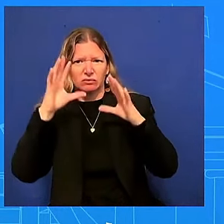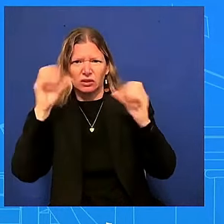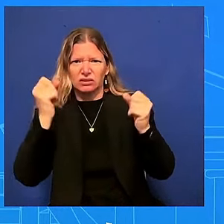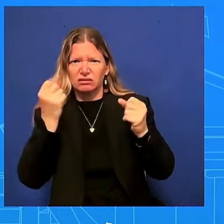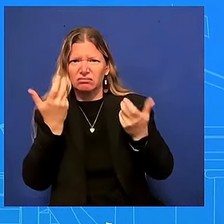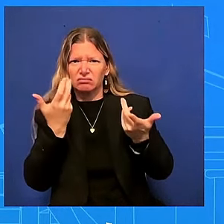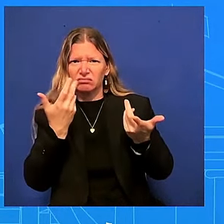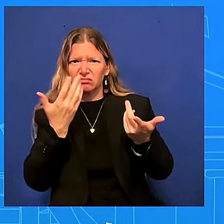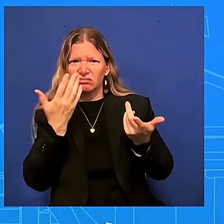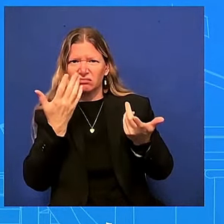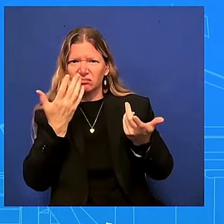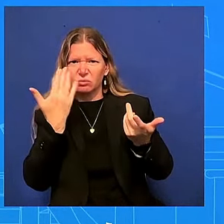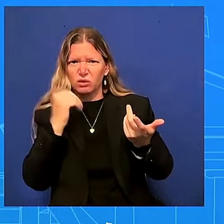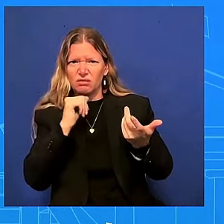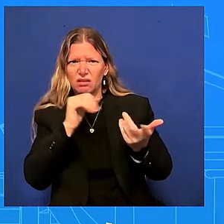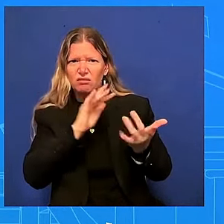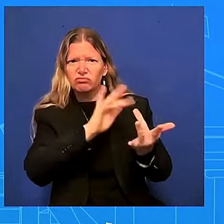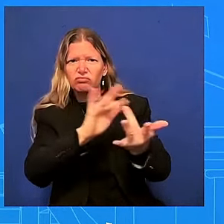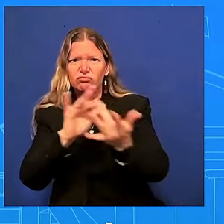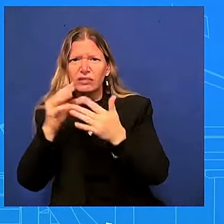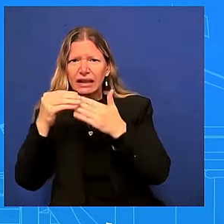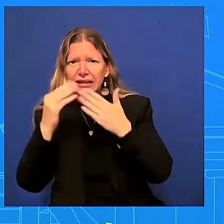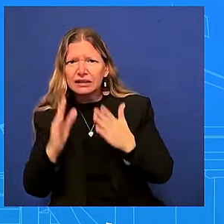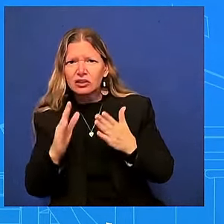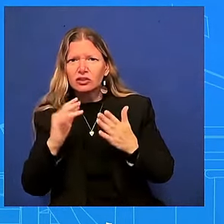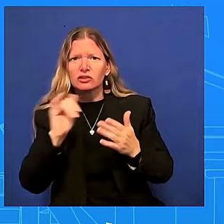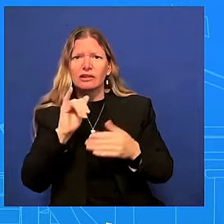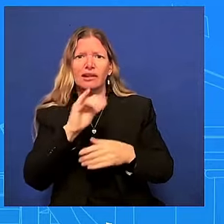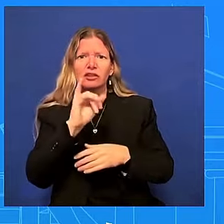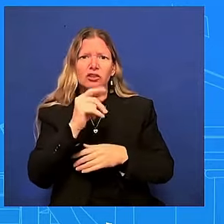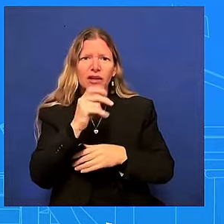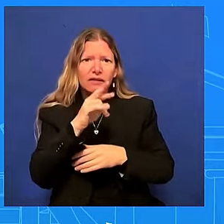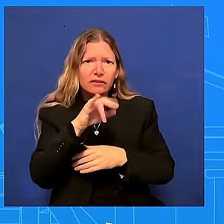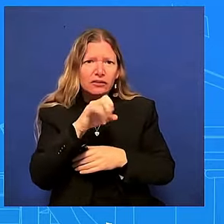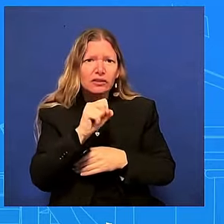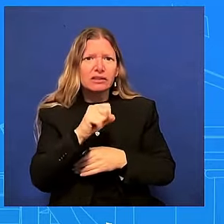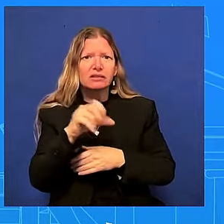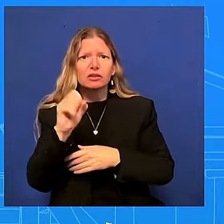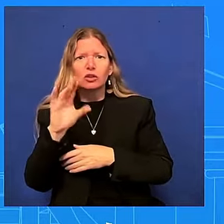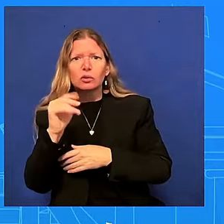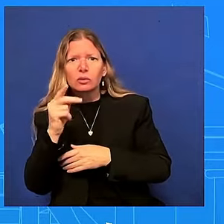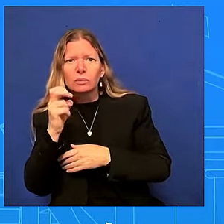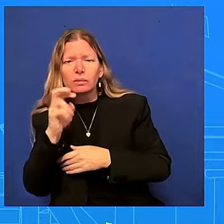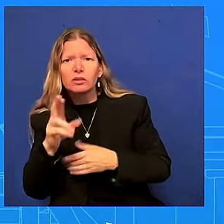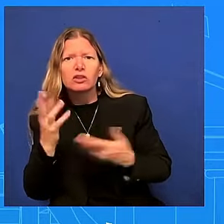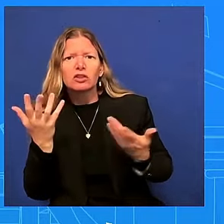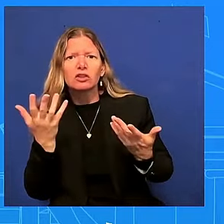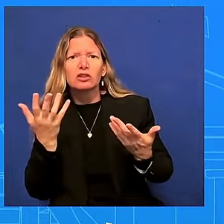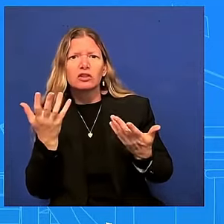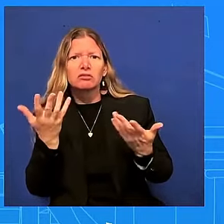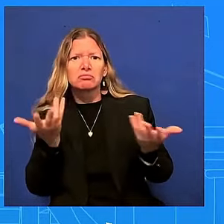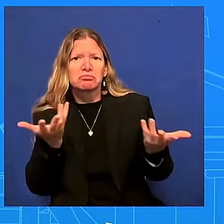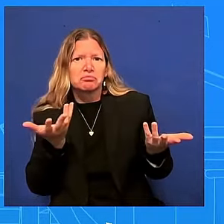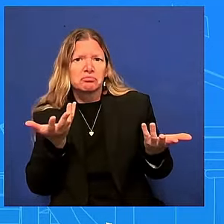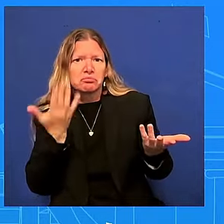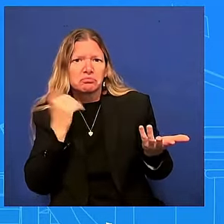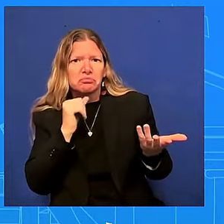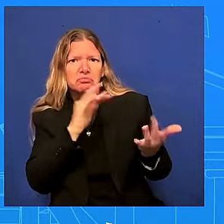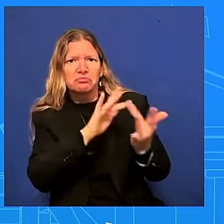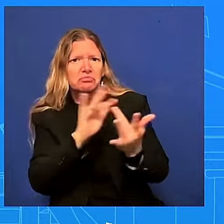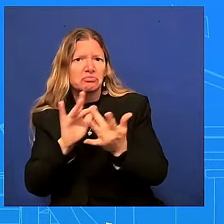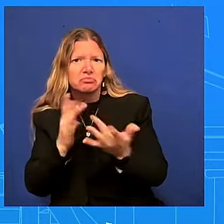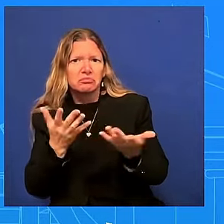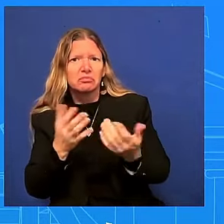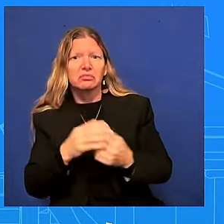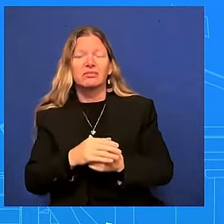look i can say this right after the debate we were on a two and a half day swaying four states the president was